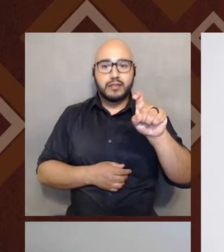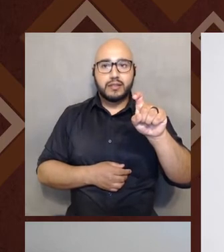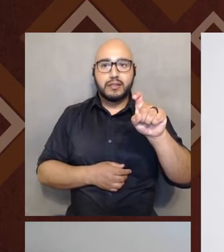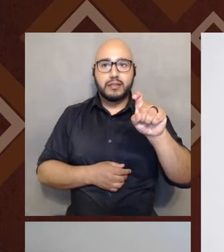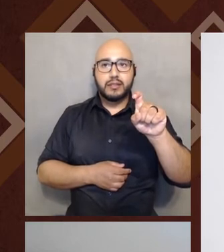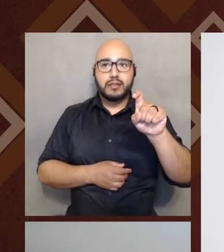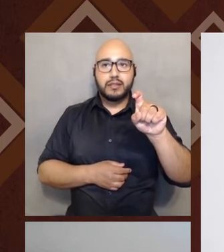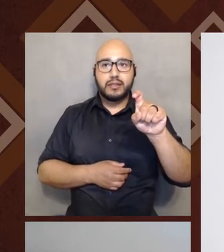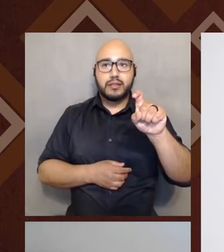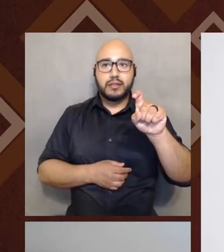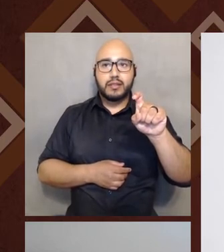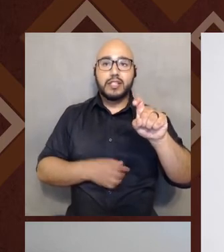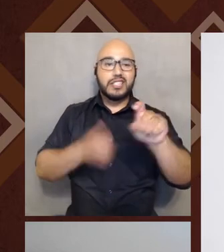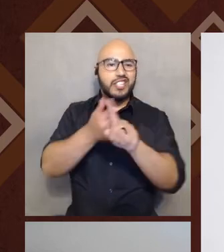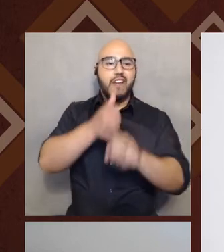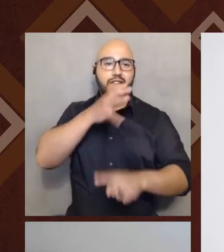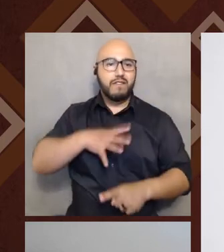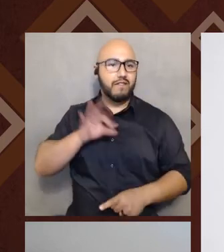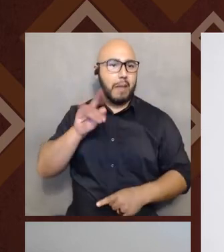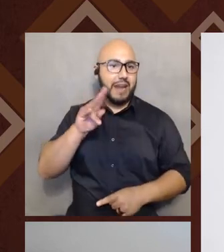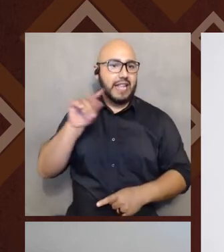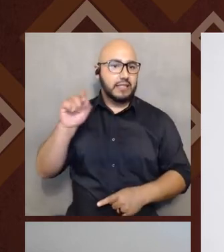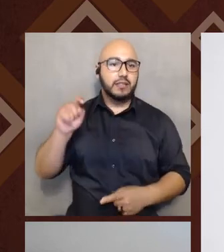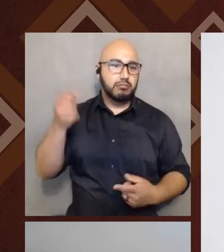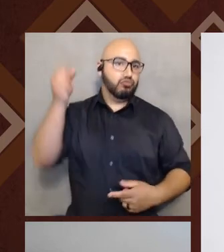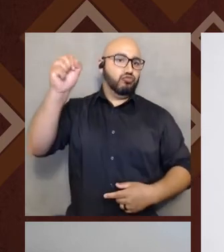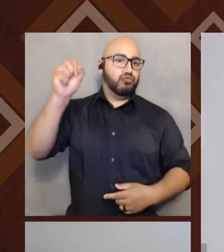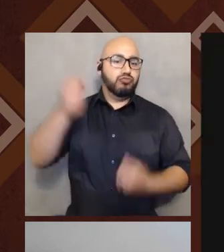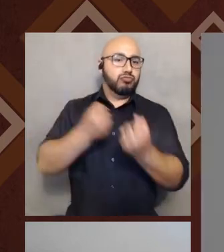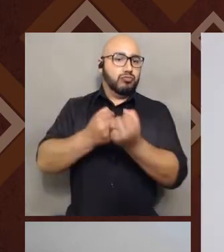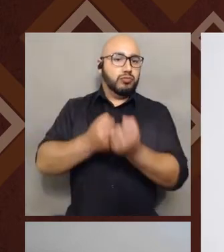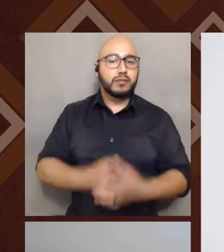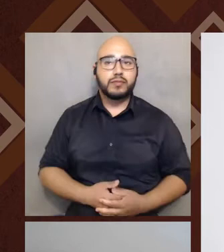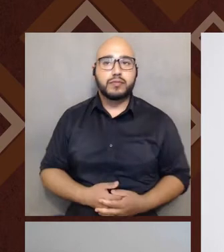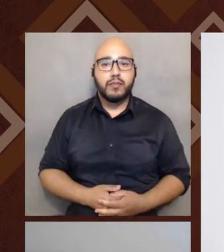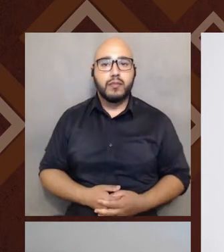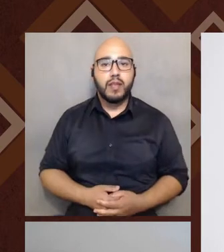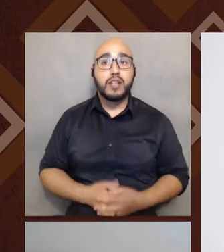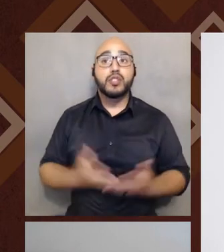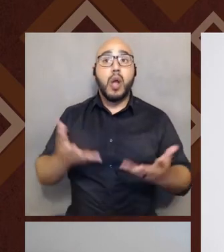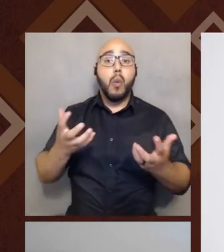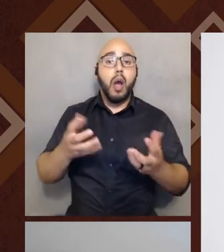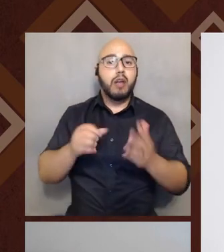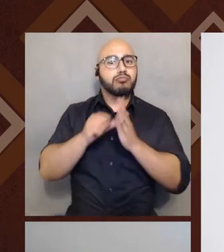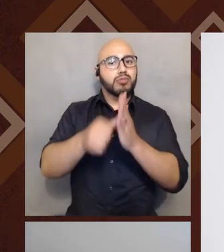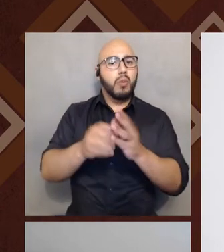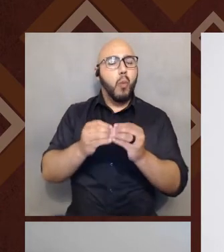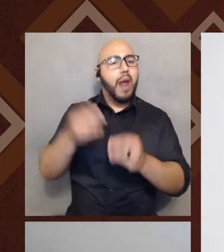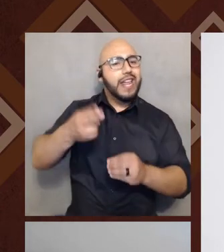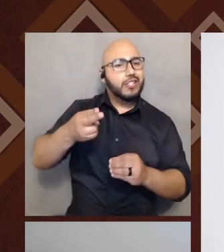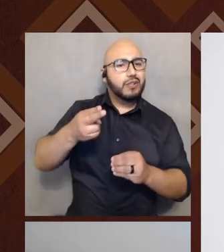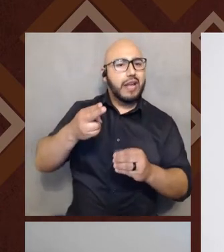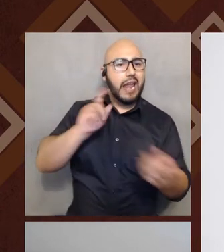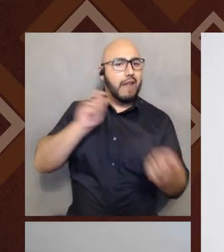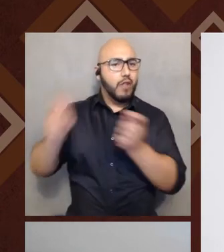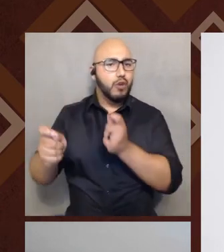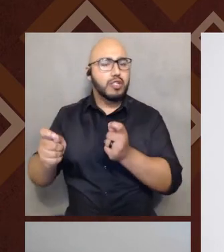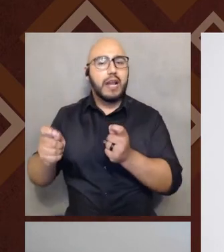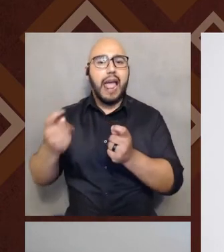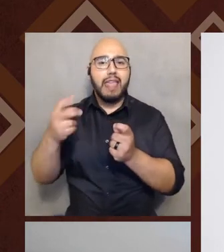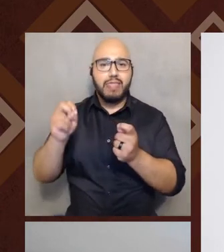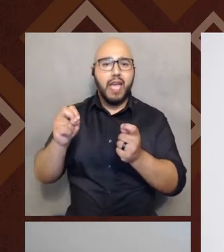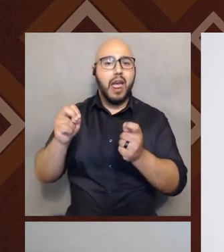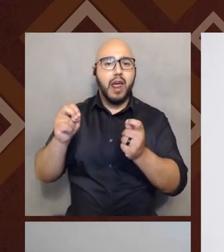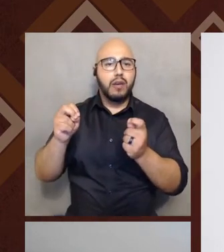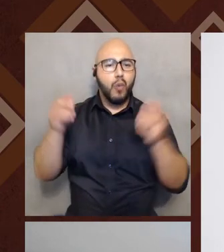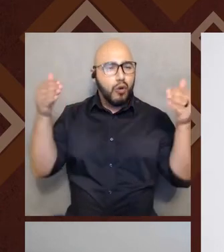indigenous pride. Um, so I think I have, uh, just a couple, a little bit more on the history and evolution and then we'll go back, uh, back out again. So